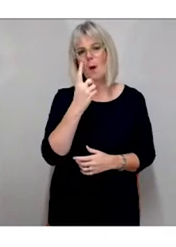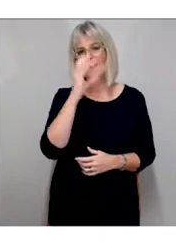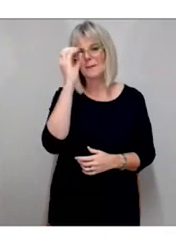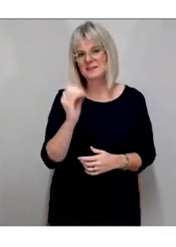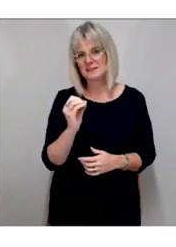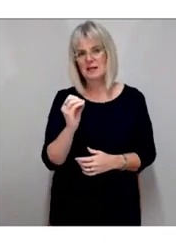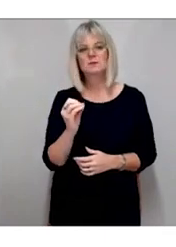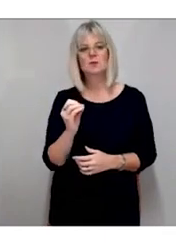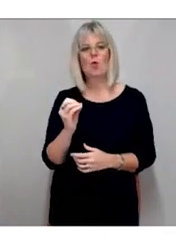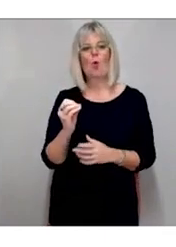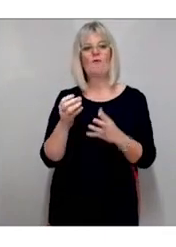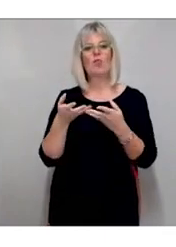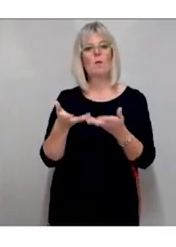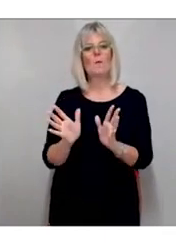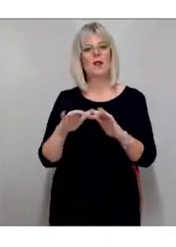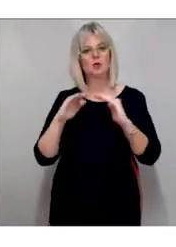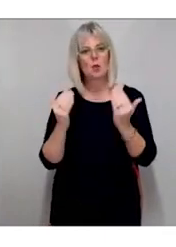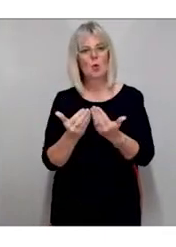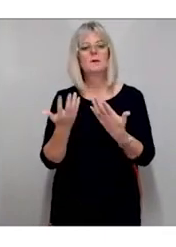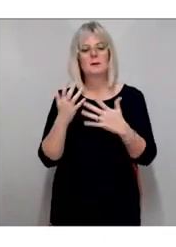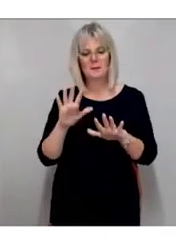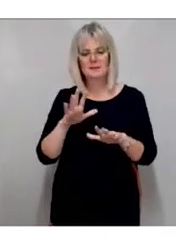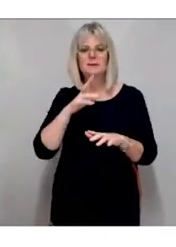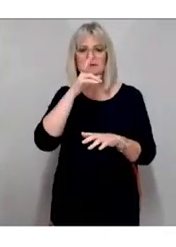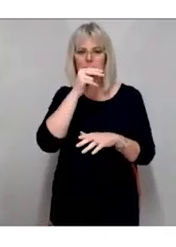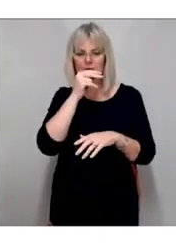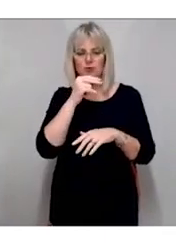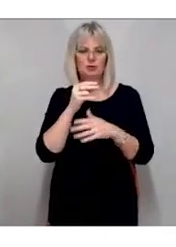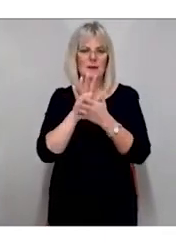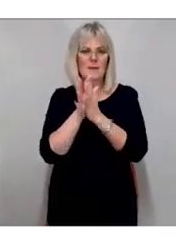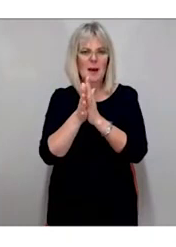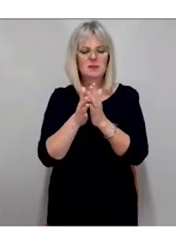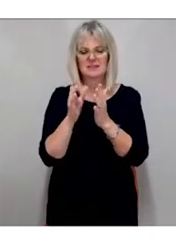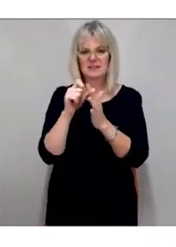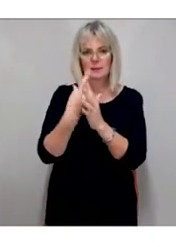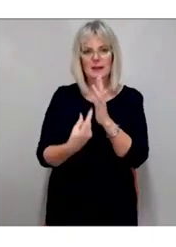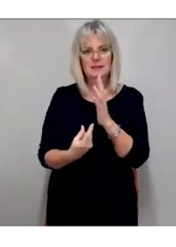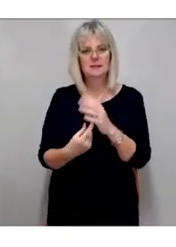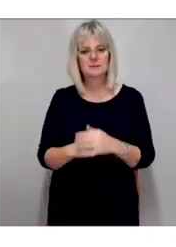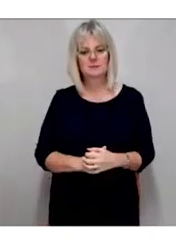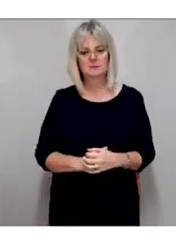disability, of which as many as 900,000 people in the UK are affected.